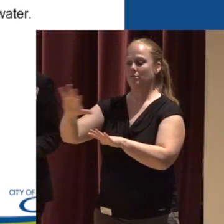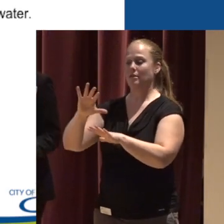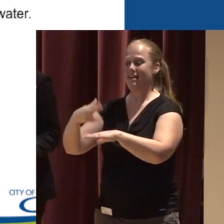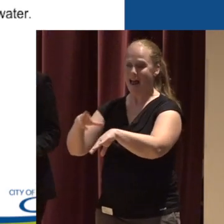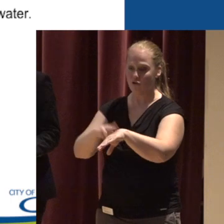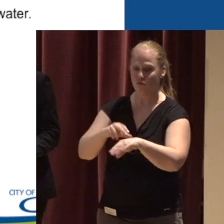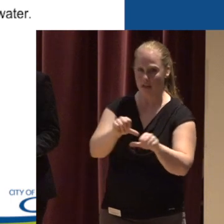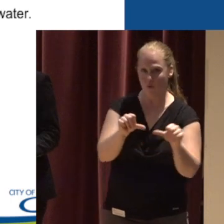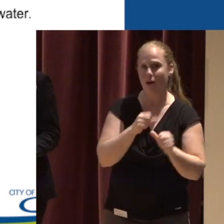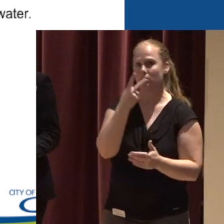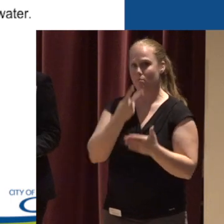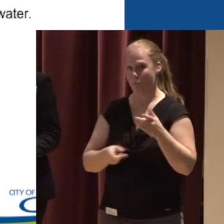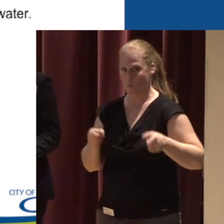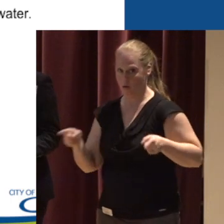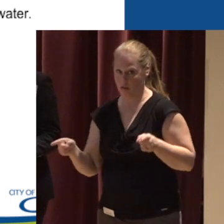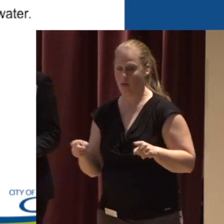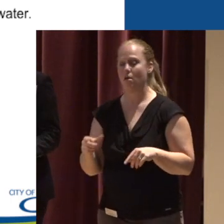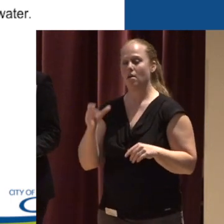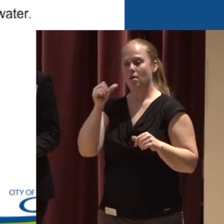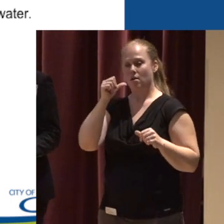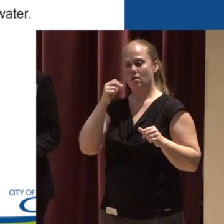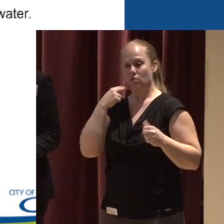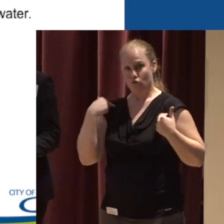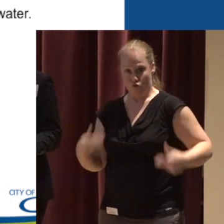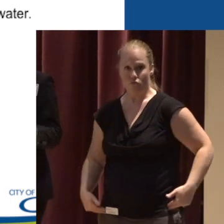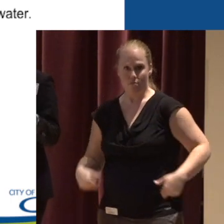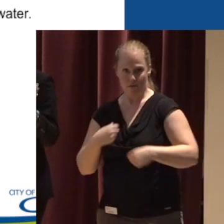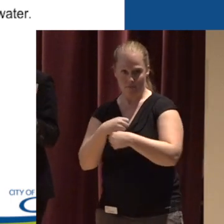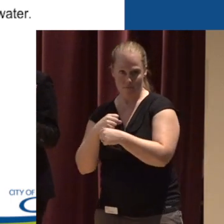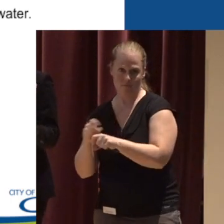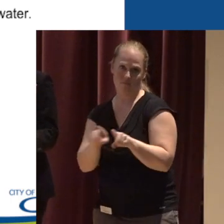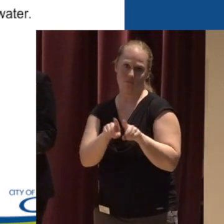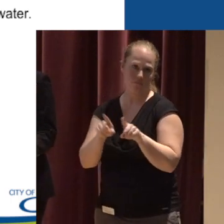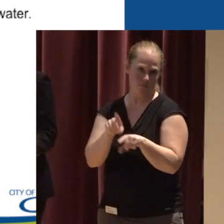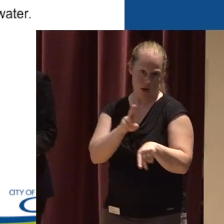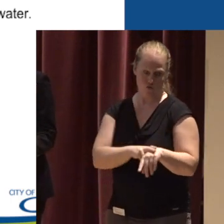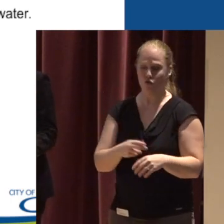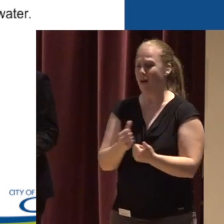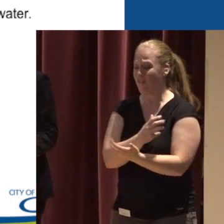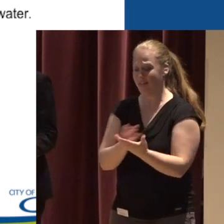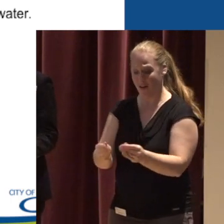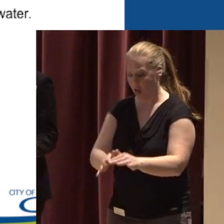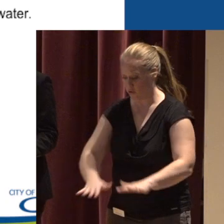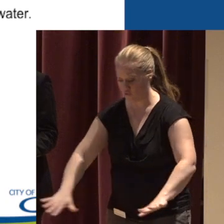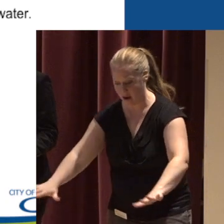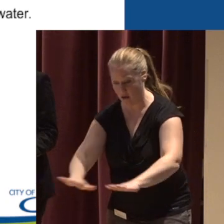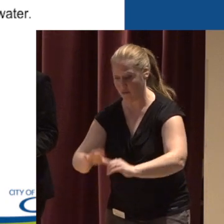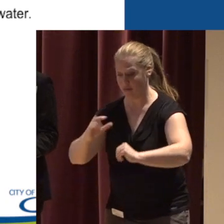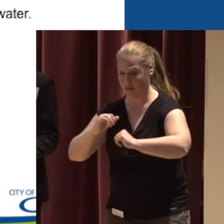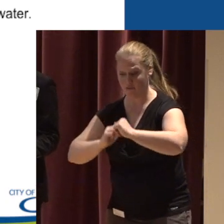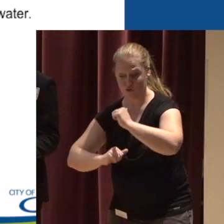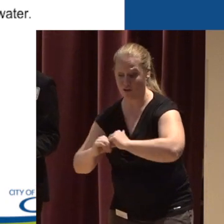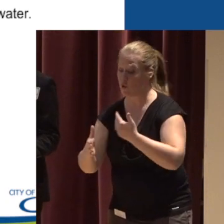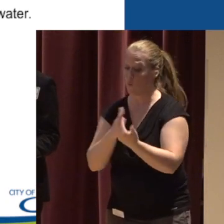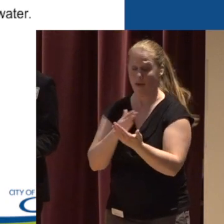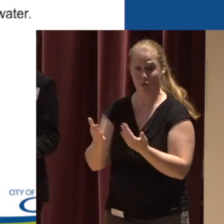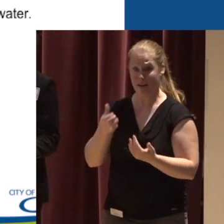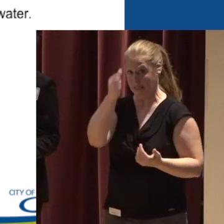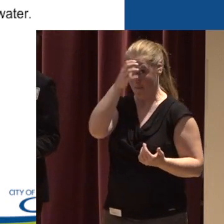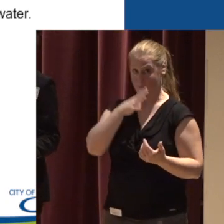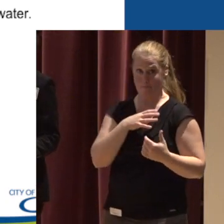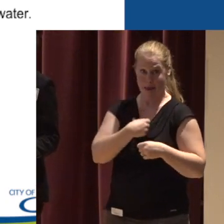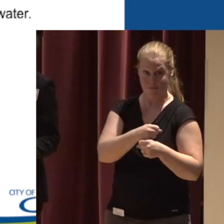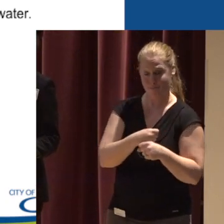That clean and retain polluted stormwater So basically, what's on the ground The infrastructure, whether it's natural or man-made